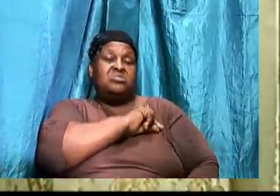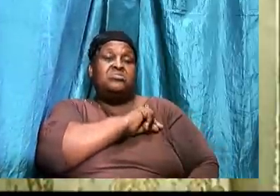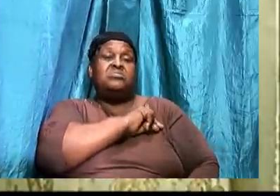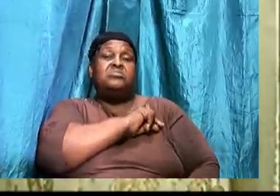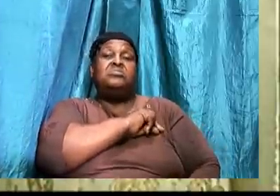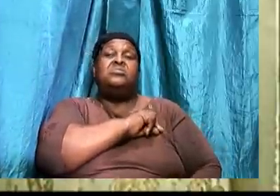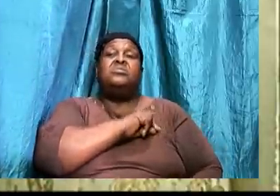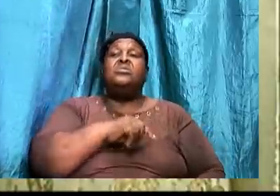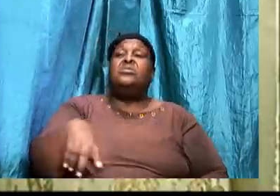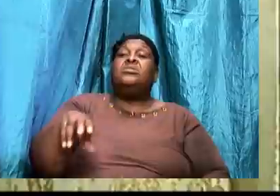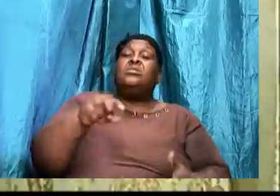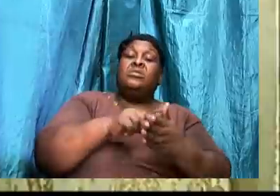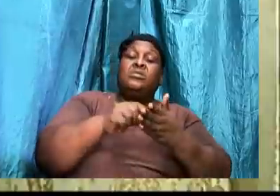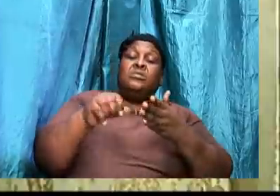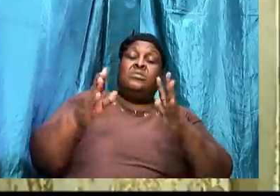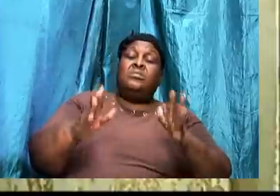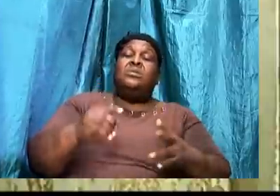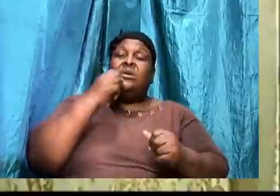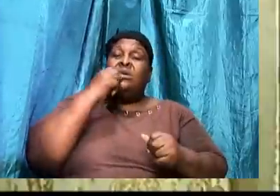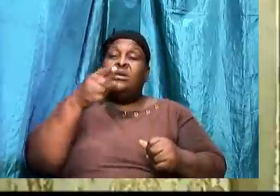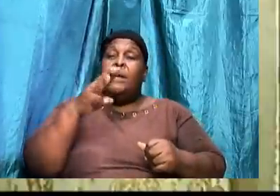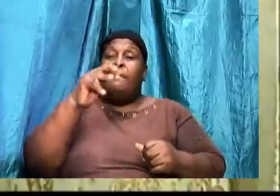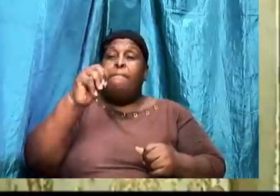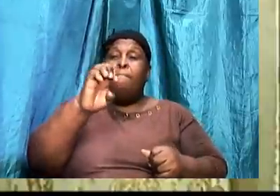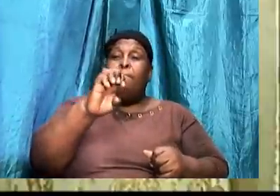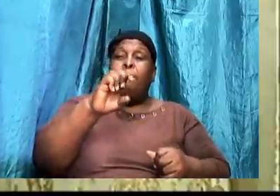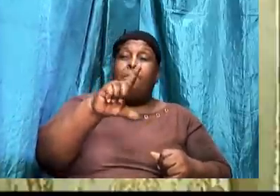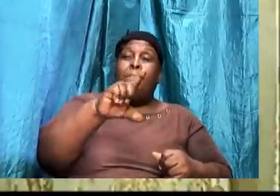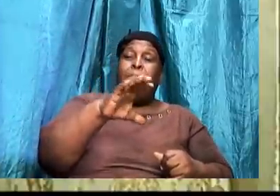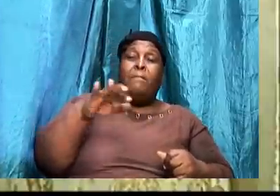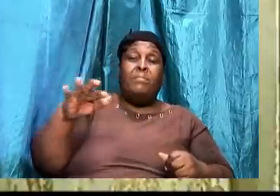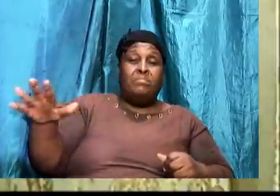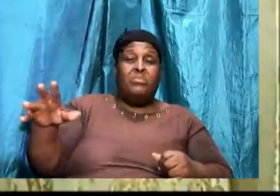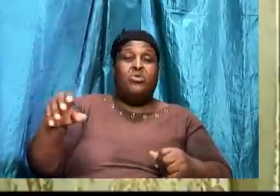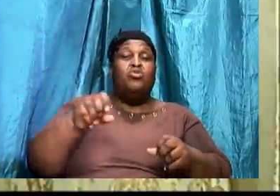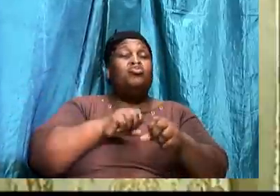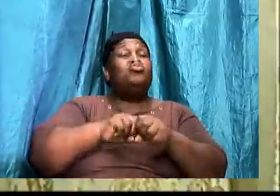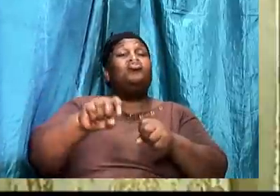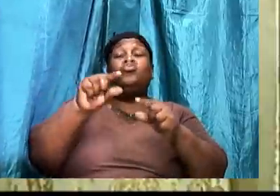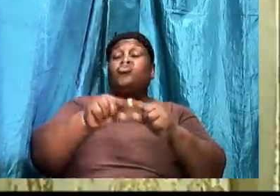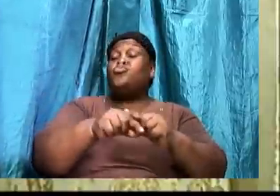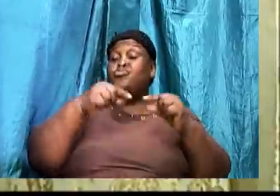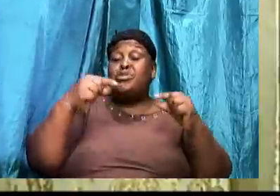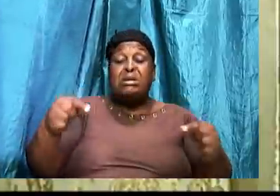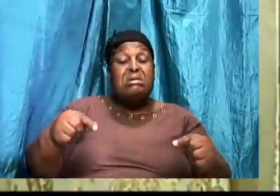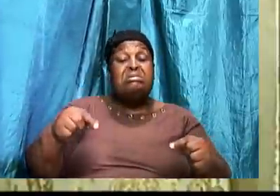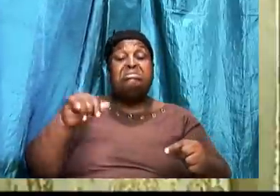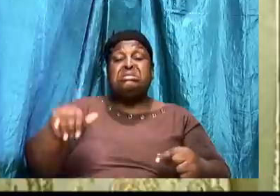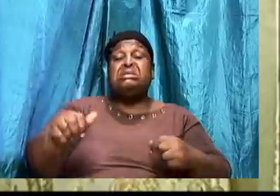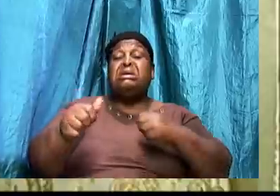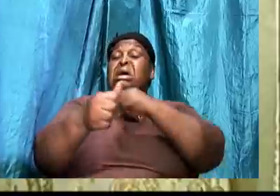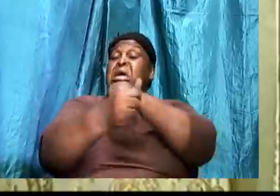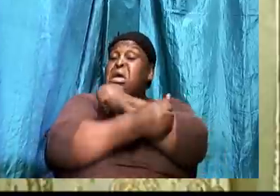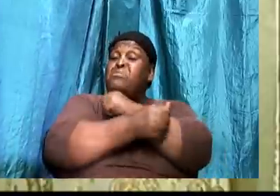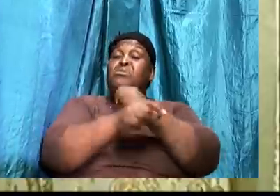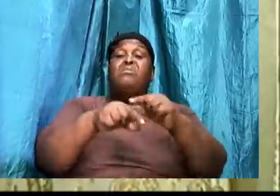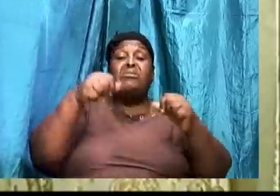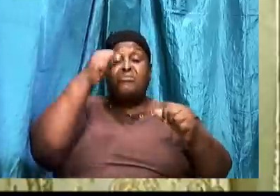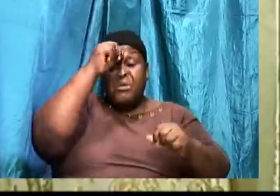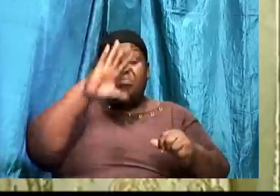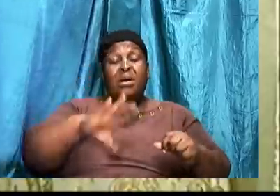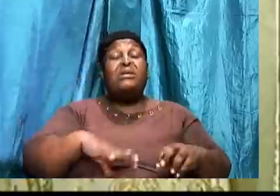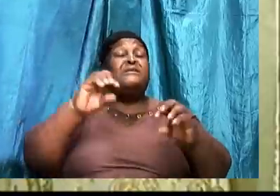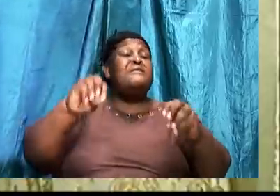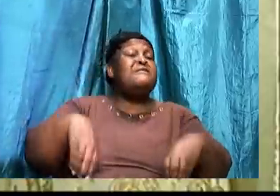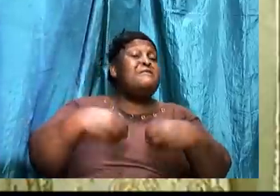The writer said that. Melchizedek was so great. That Abraham. Who was a great man. Gave him a tenth